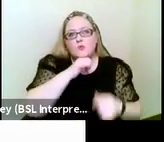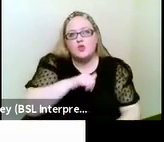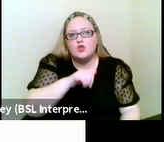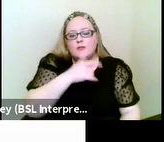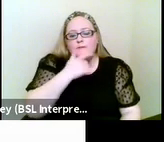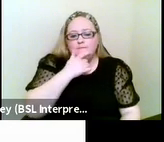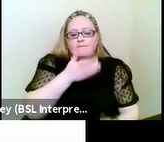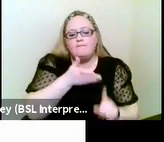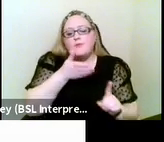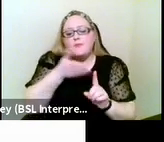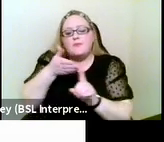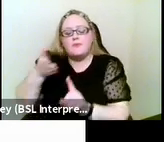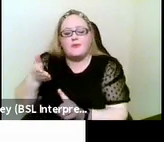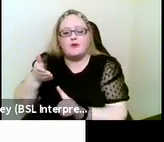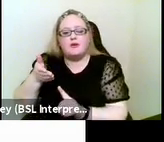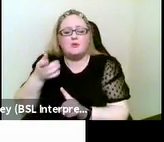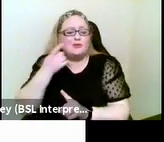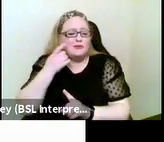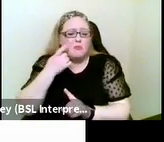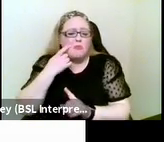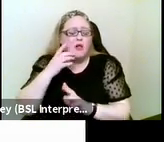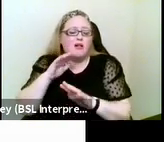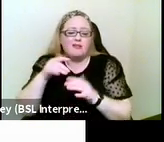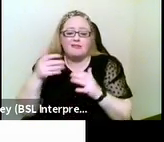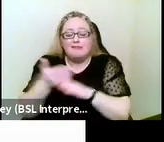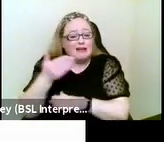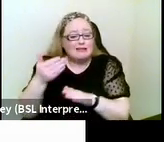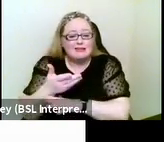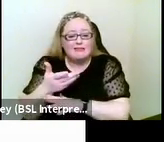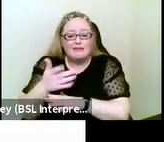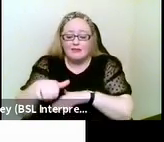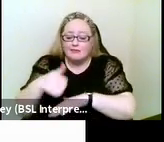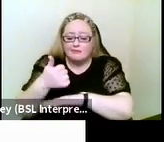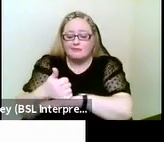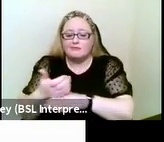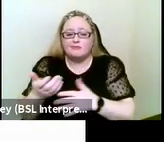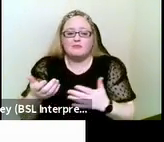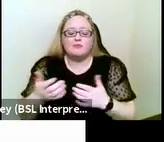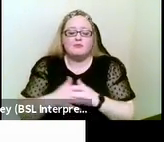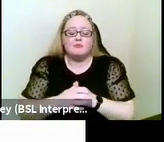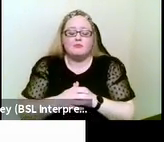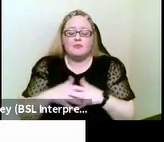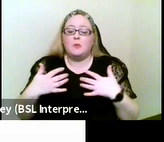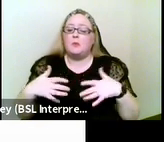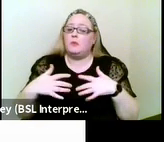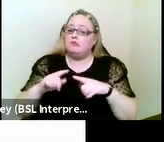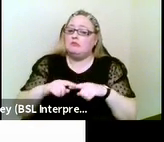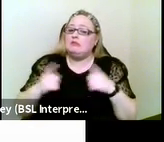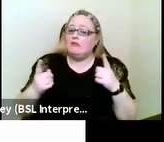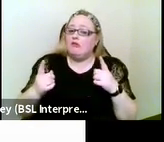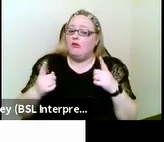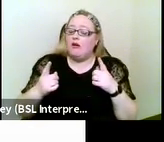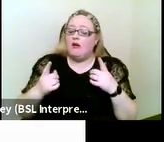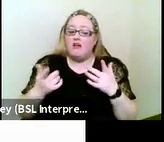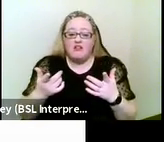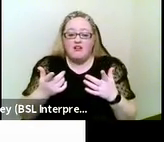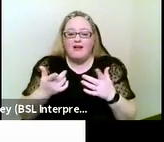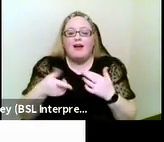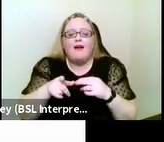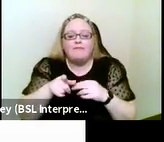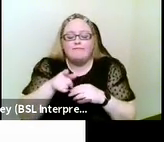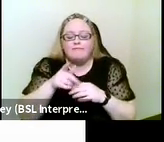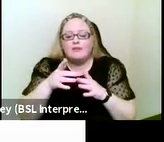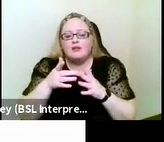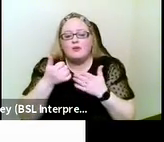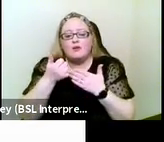effective interventions. You'd be amazed at the difference it can make if we simply clean someone's glasses